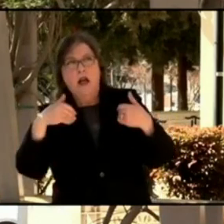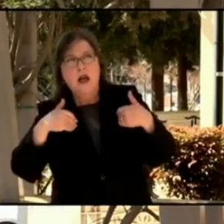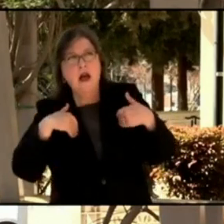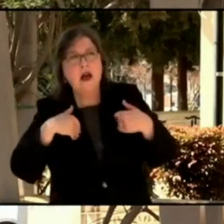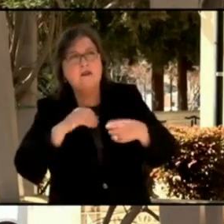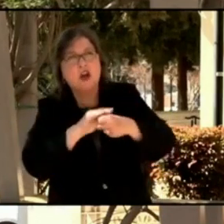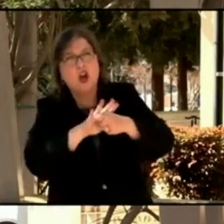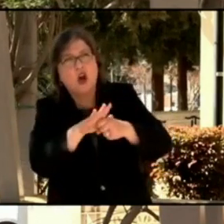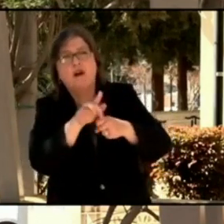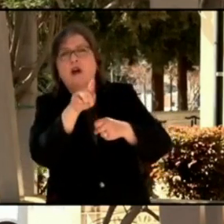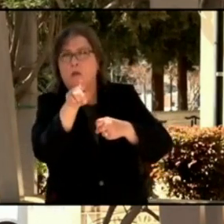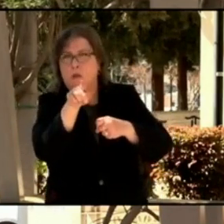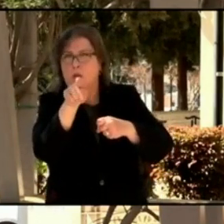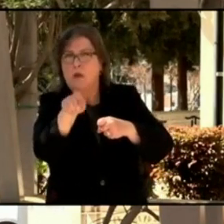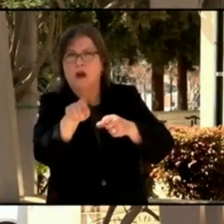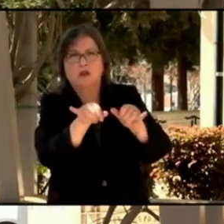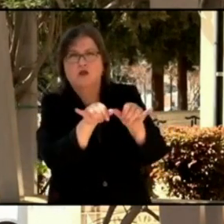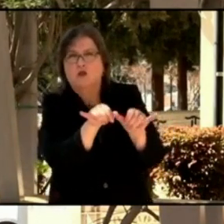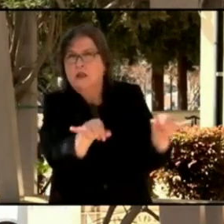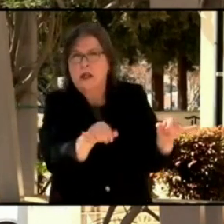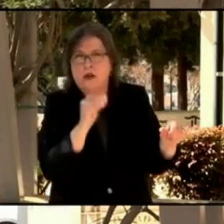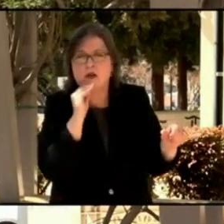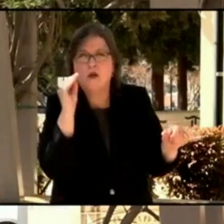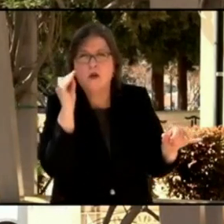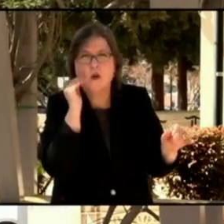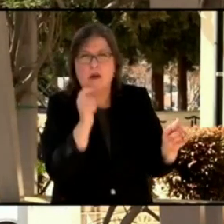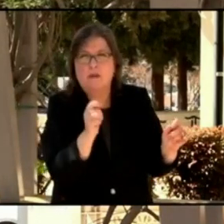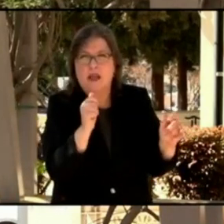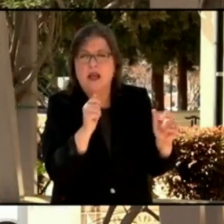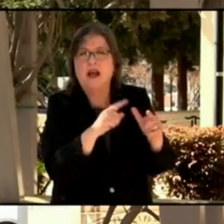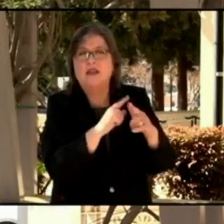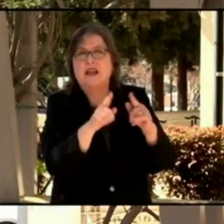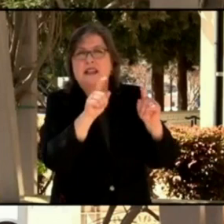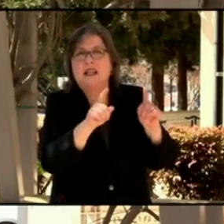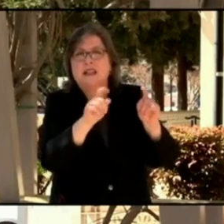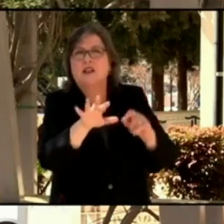around day seven is what we recommend.